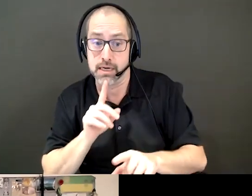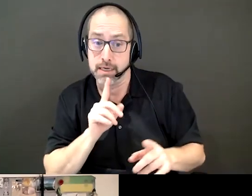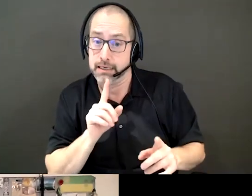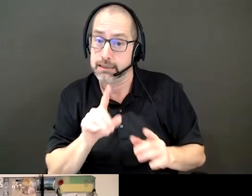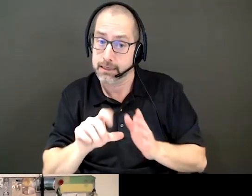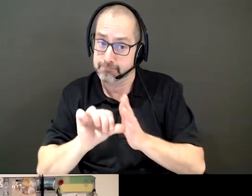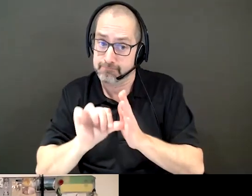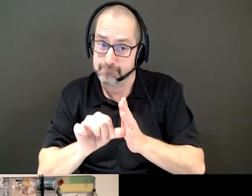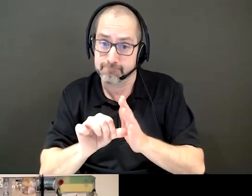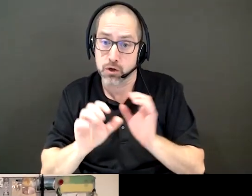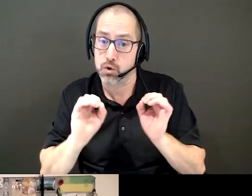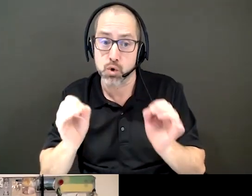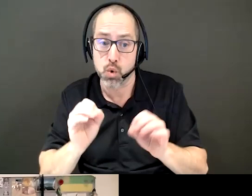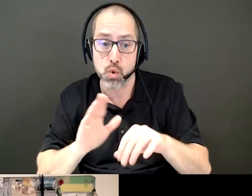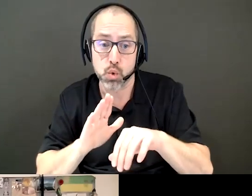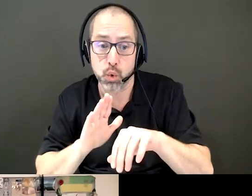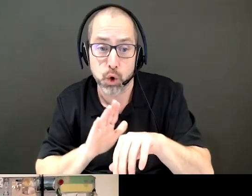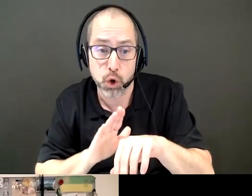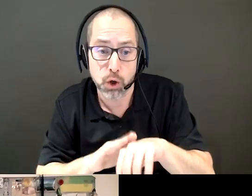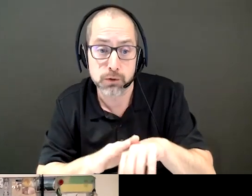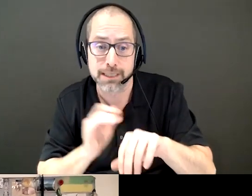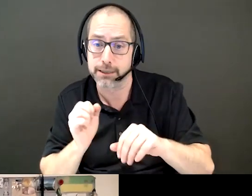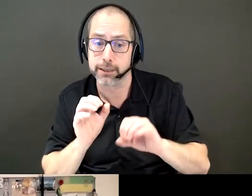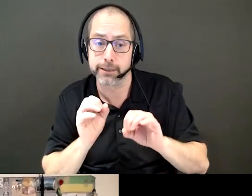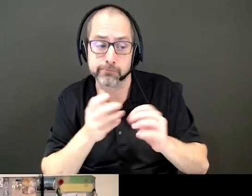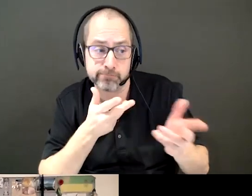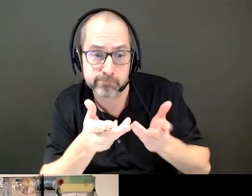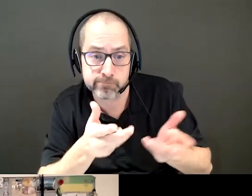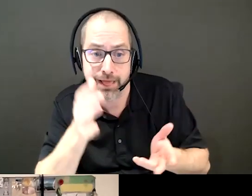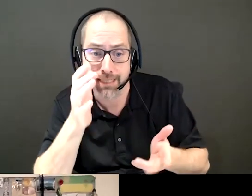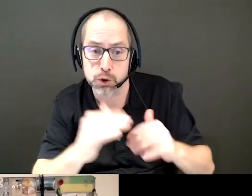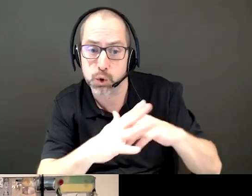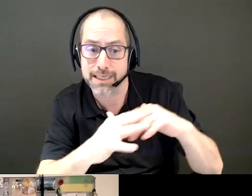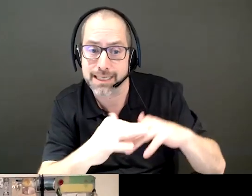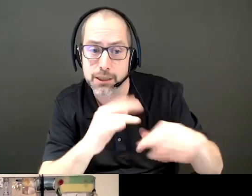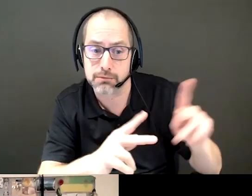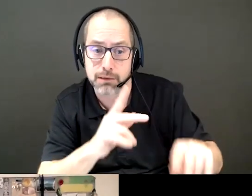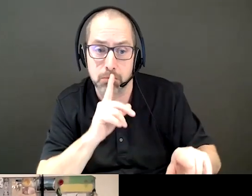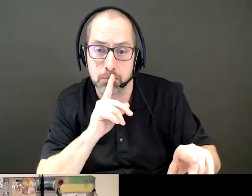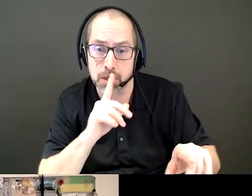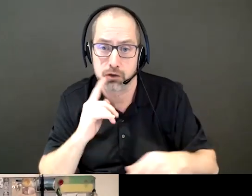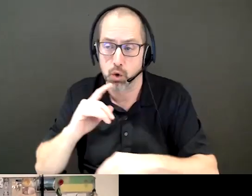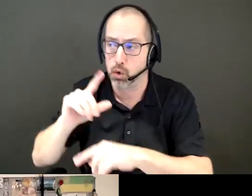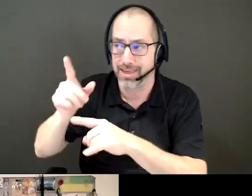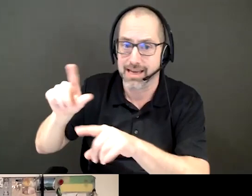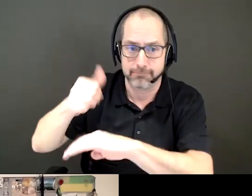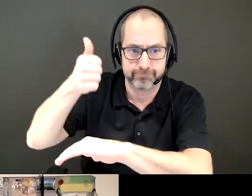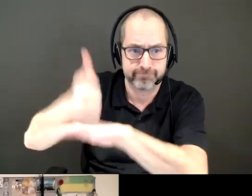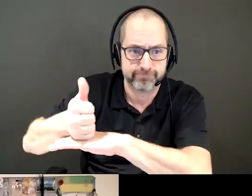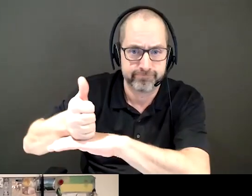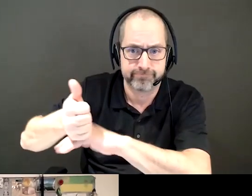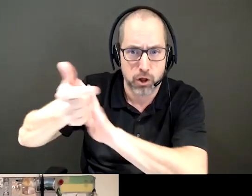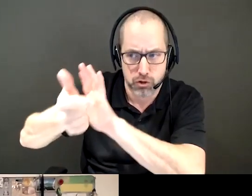consultation or engagement with Indigenous communities in Canada. So what we have is law that is being put forward and being